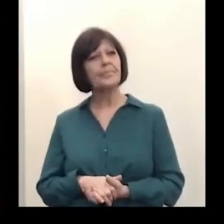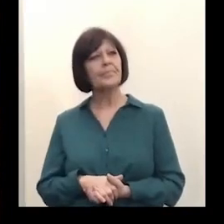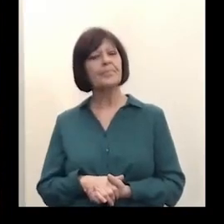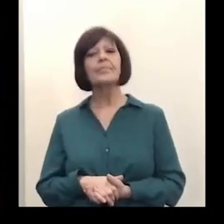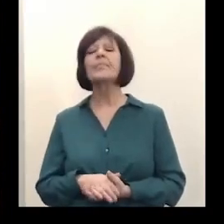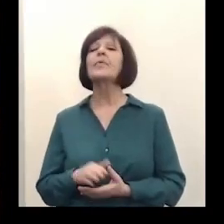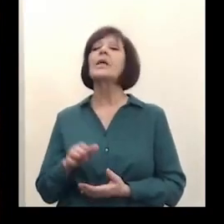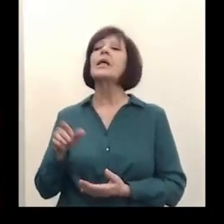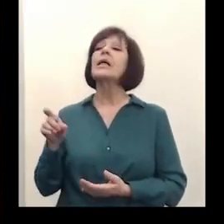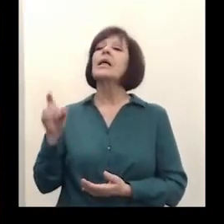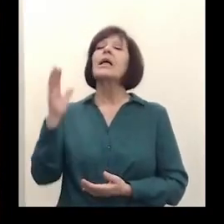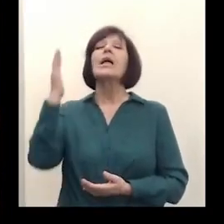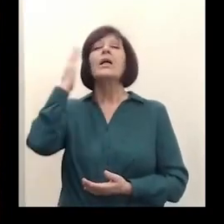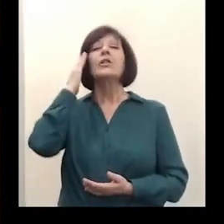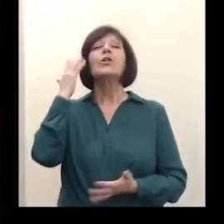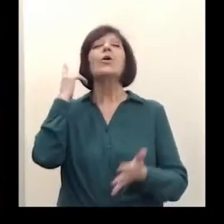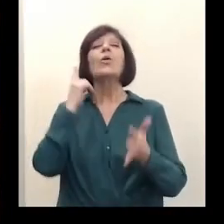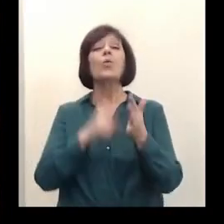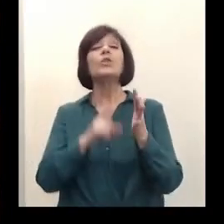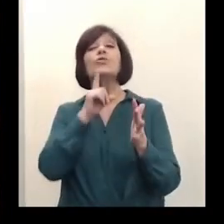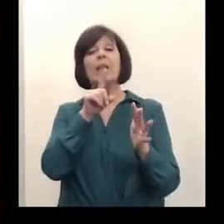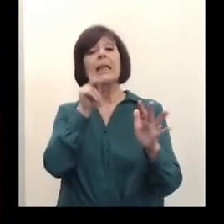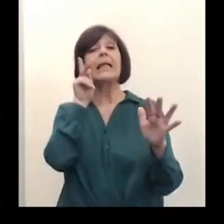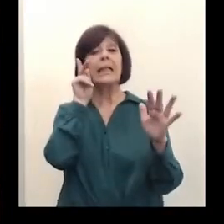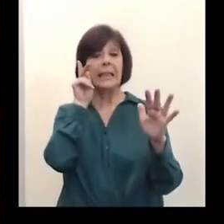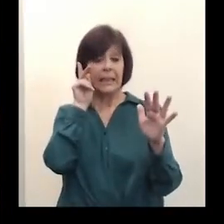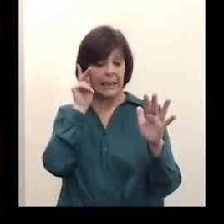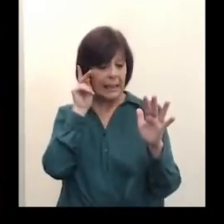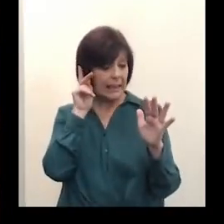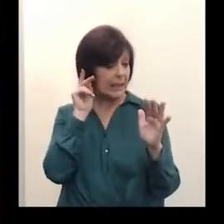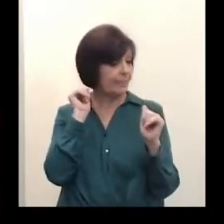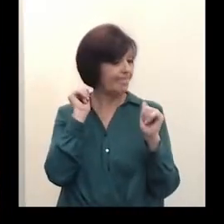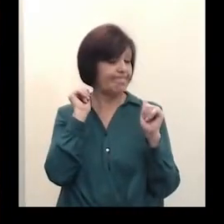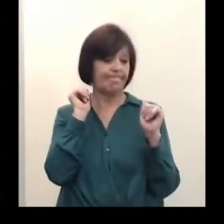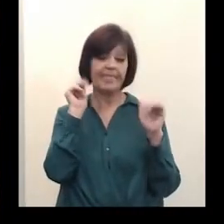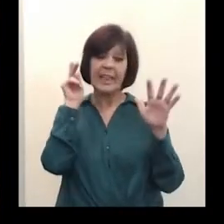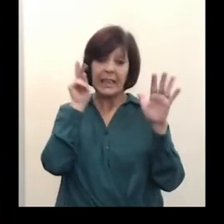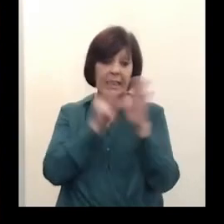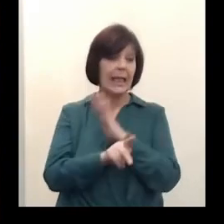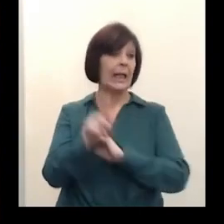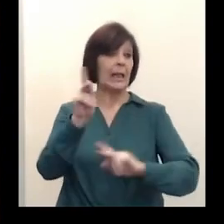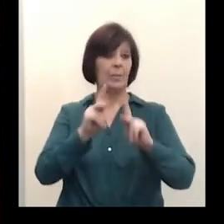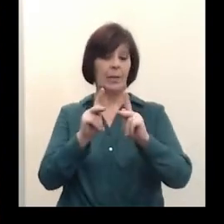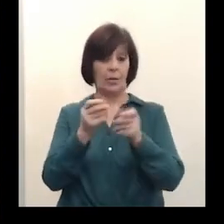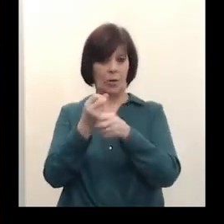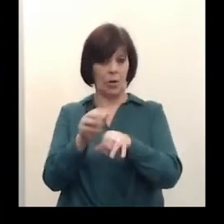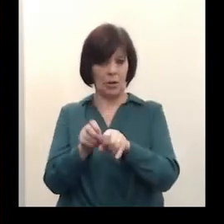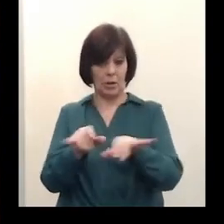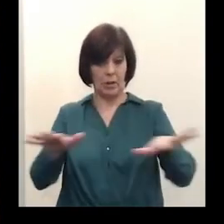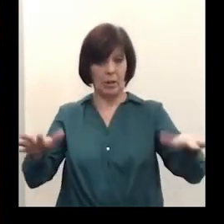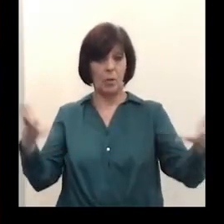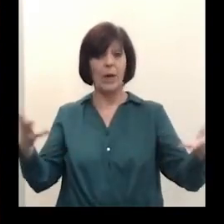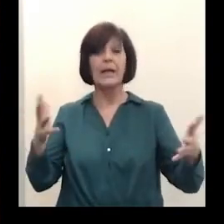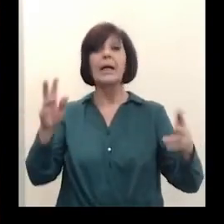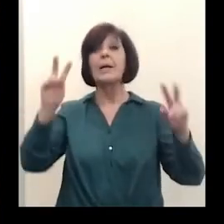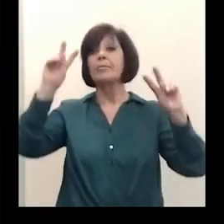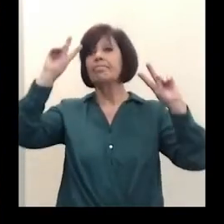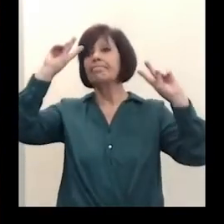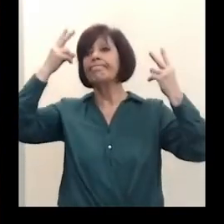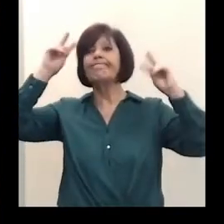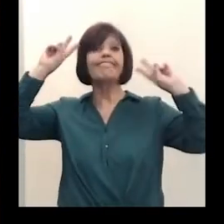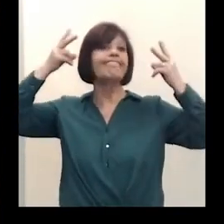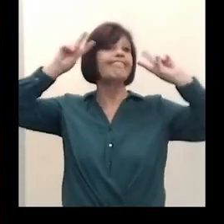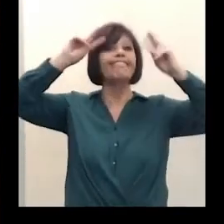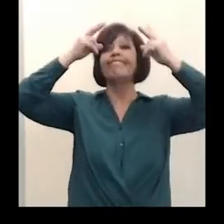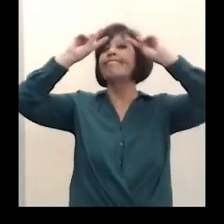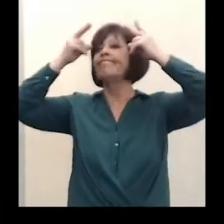You know what's really killing people and causing great transmission of COVID-19 is misinformation and masks don't